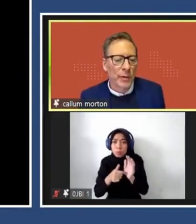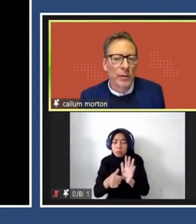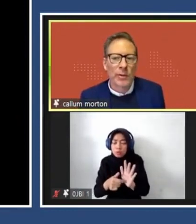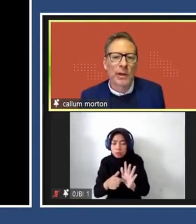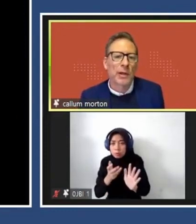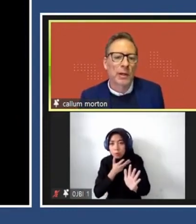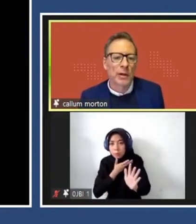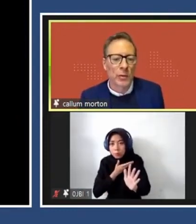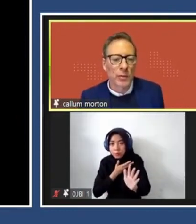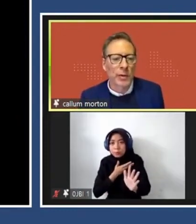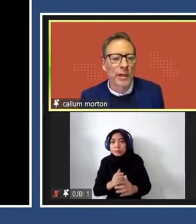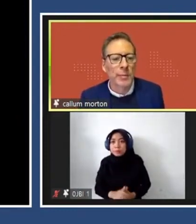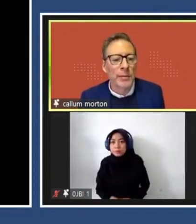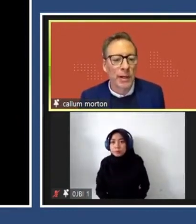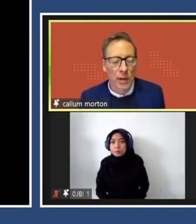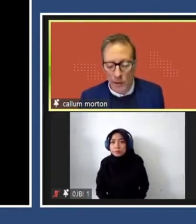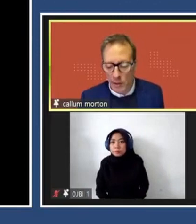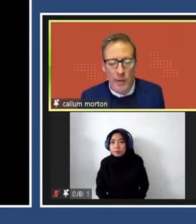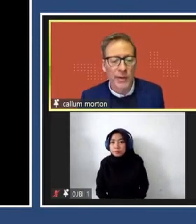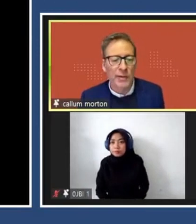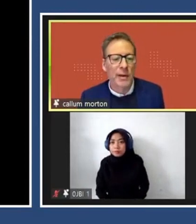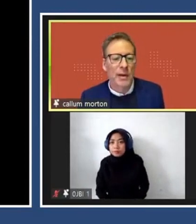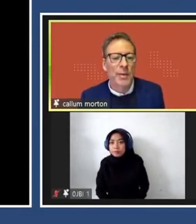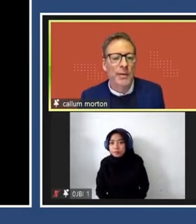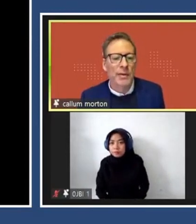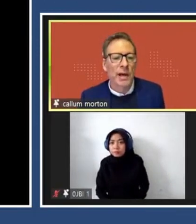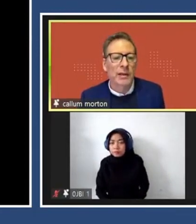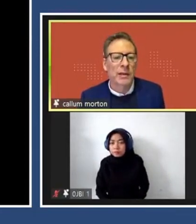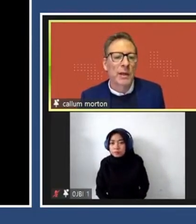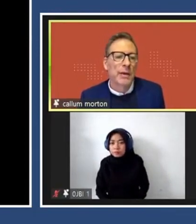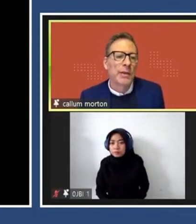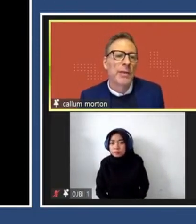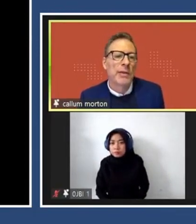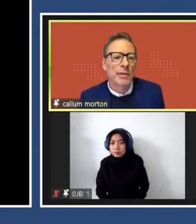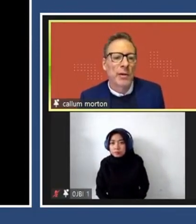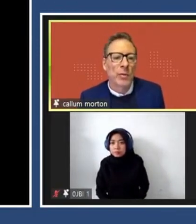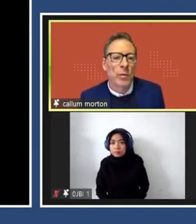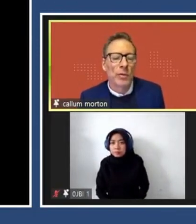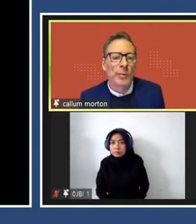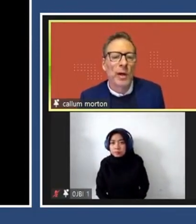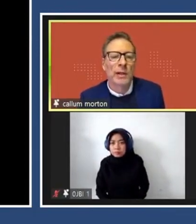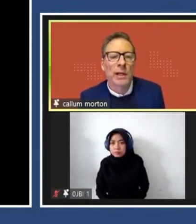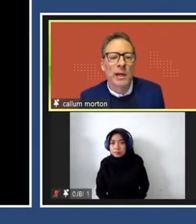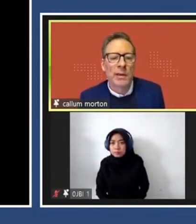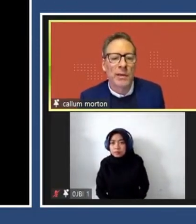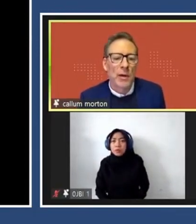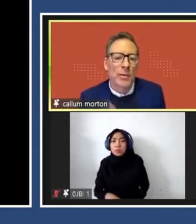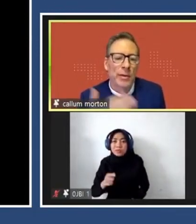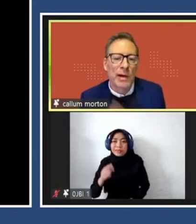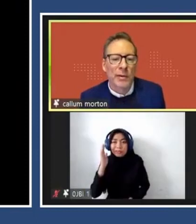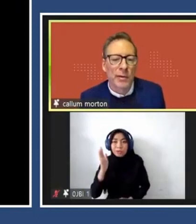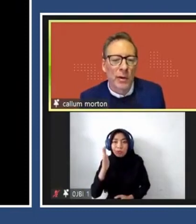was as if the treasury building was a kind of colonial ruin that had been recolonised by this, by this garden. And on the interior of the walls behind